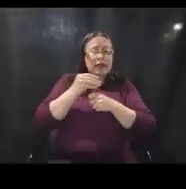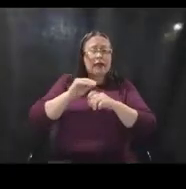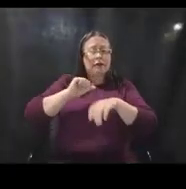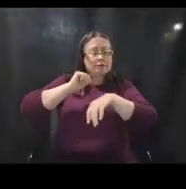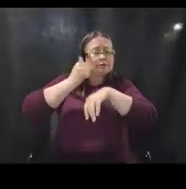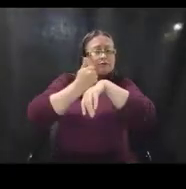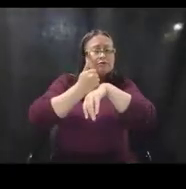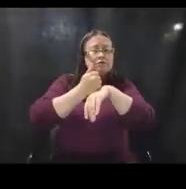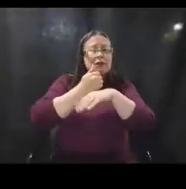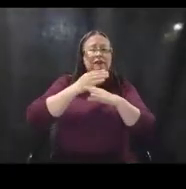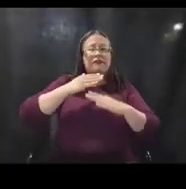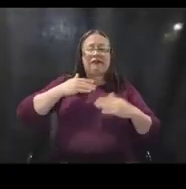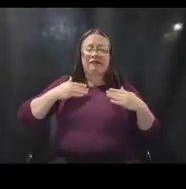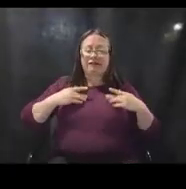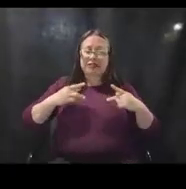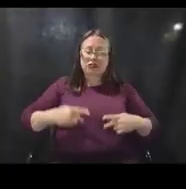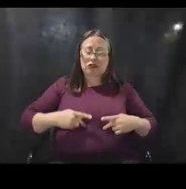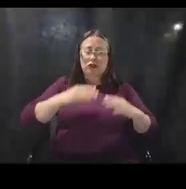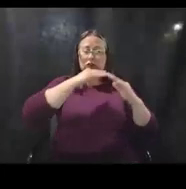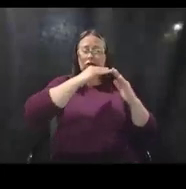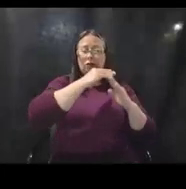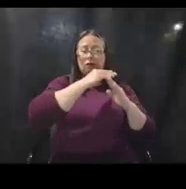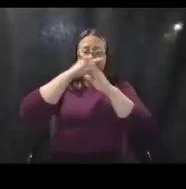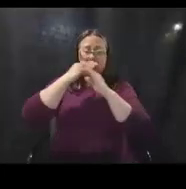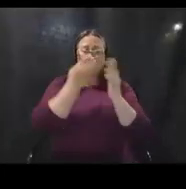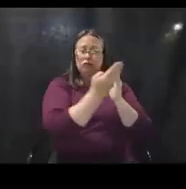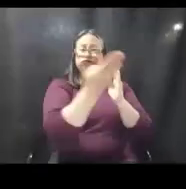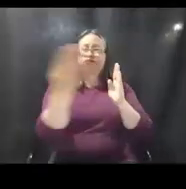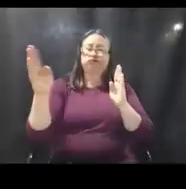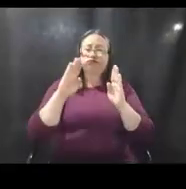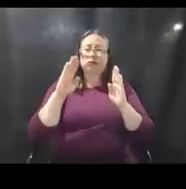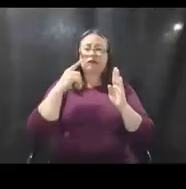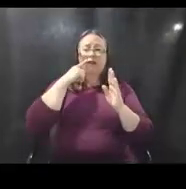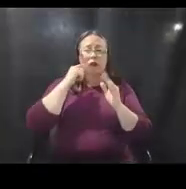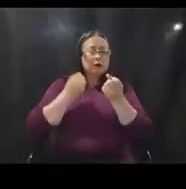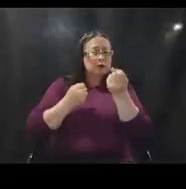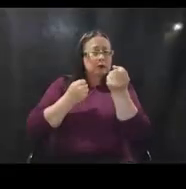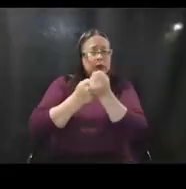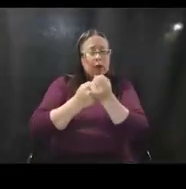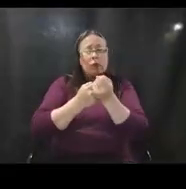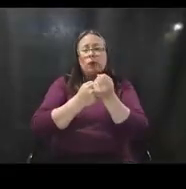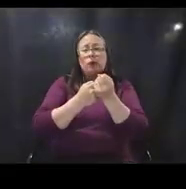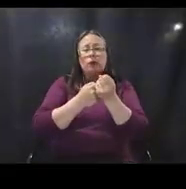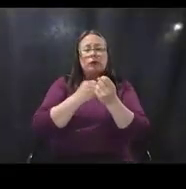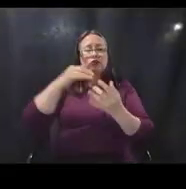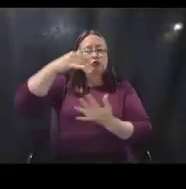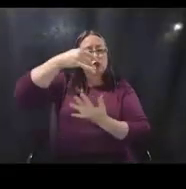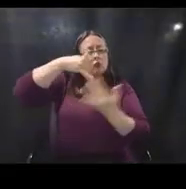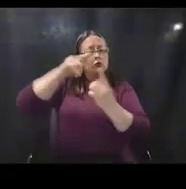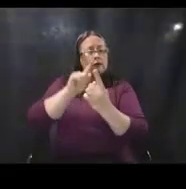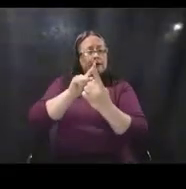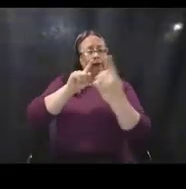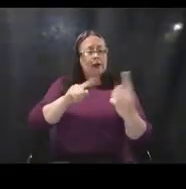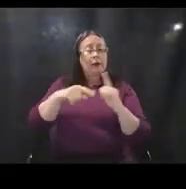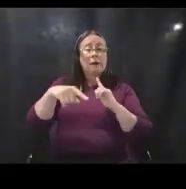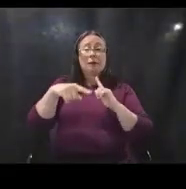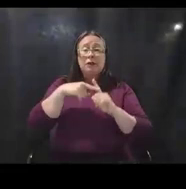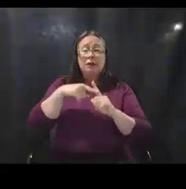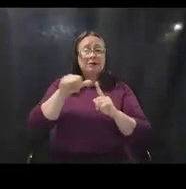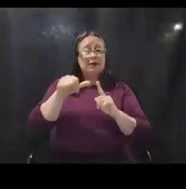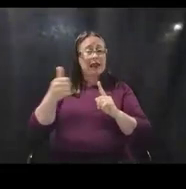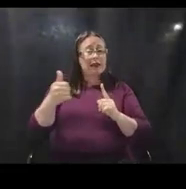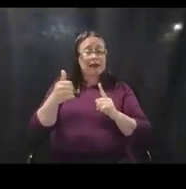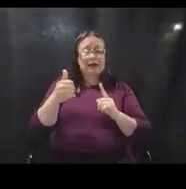barriers as well as signage to support social distancing is really the purpose of that provision. Um, and then any purchase and